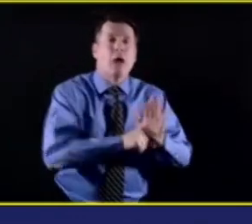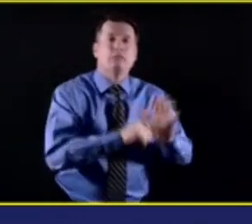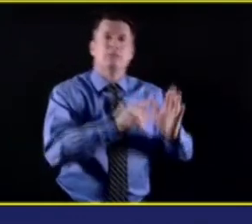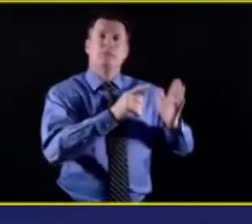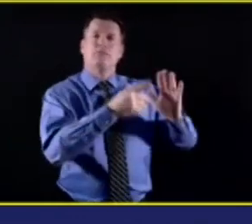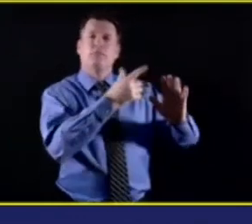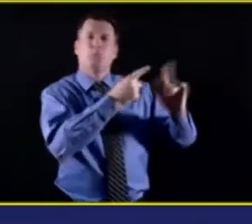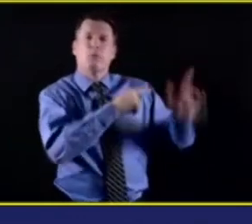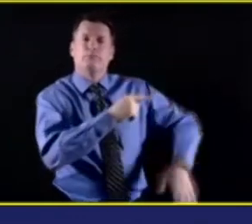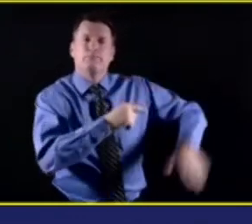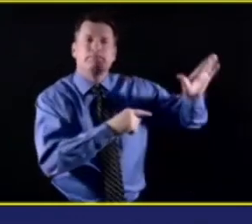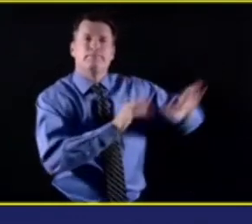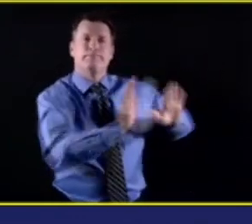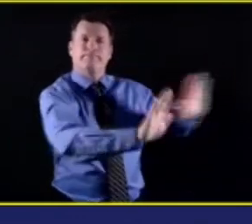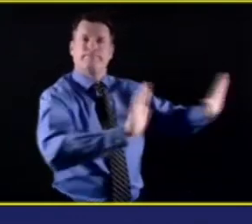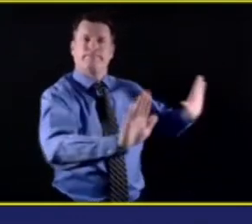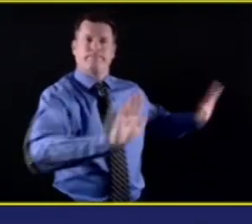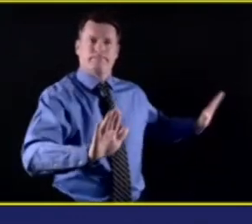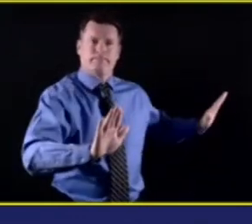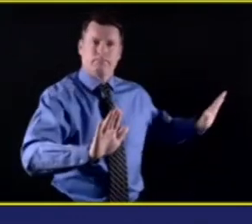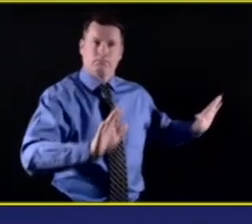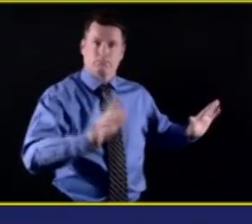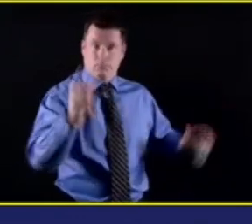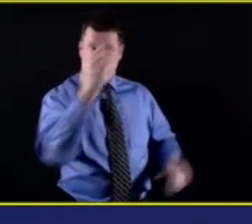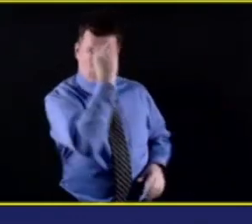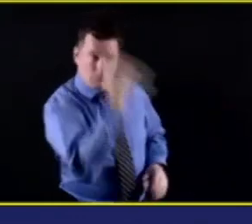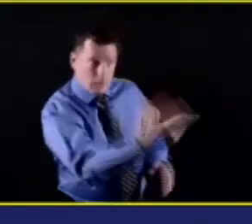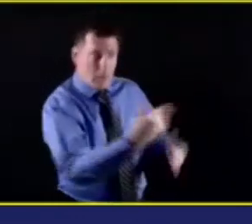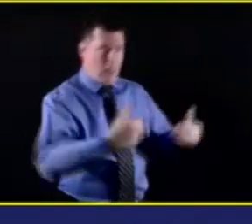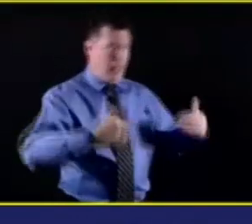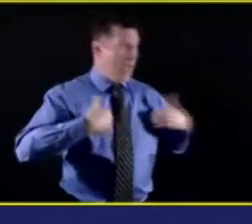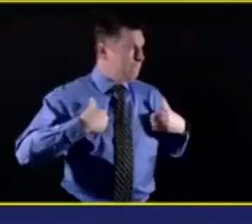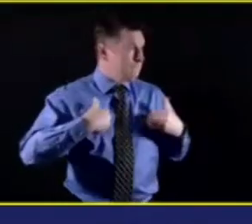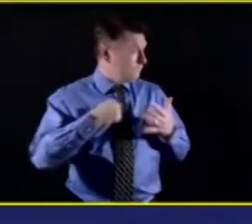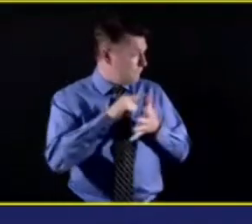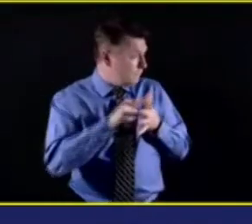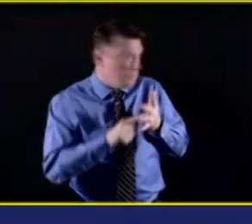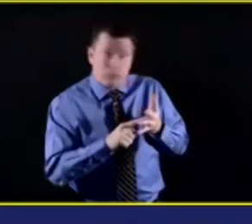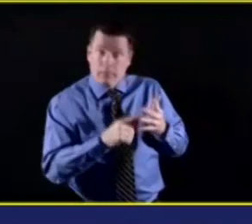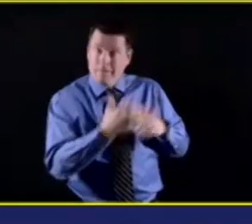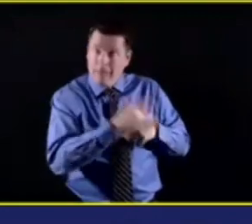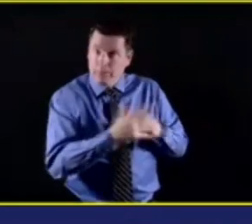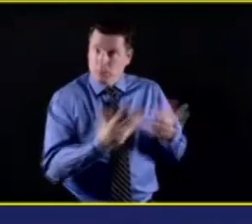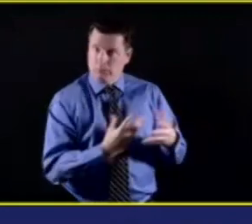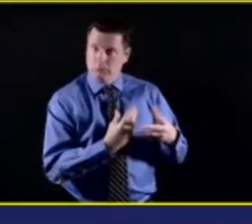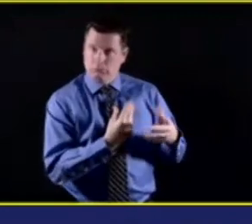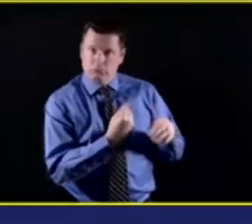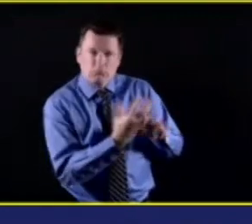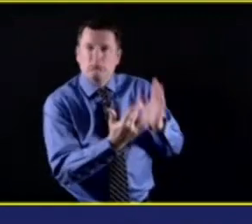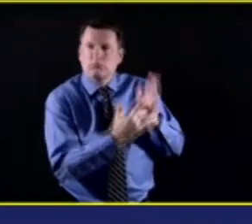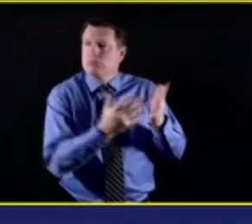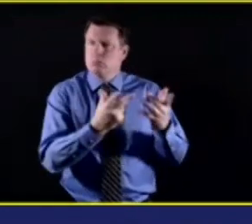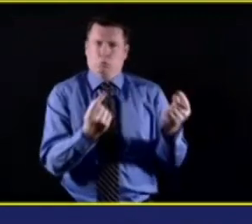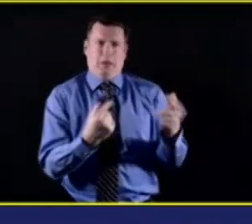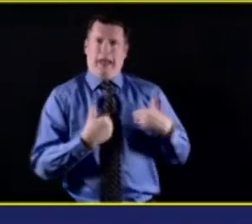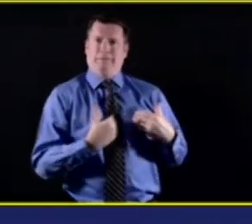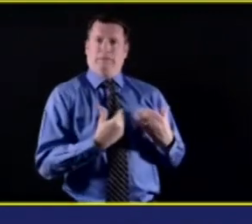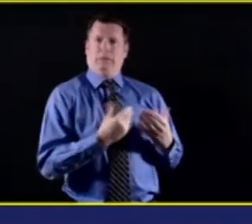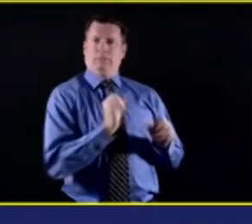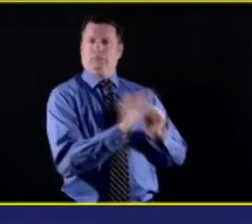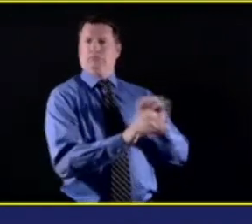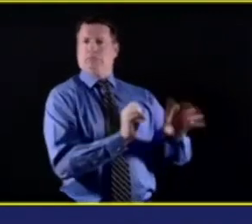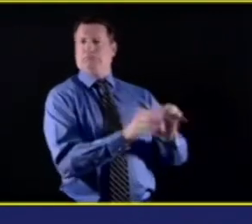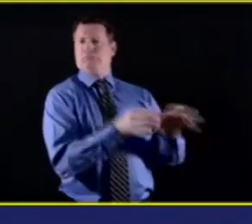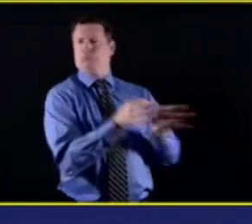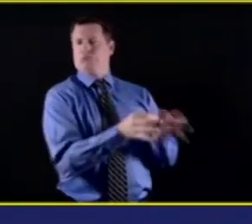Yeah, I think that's a really great question. One thing that I think like our clinic has been trying to do and not just